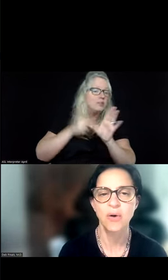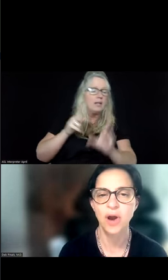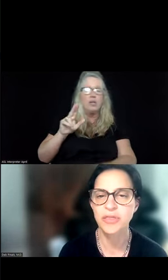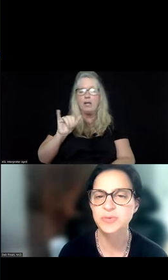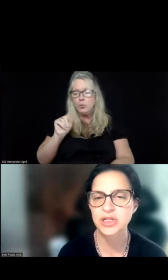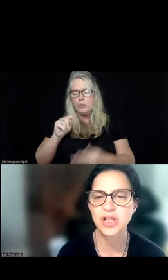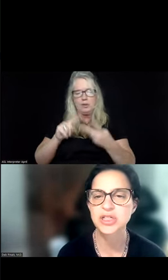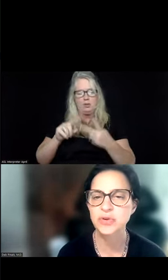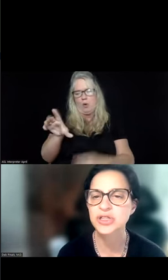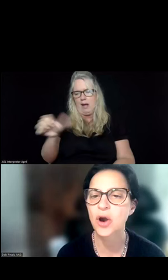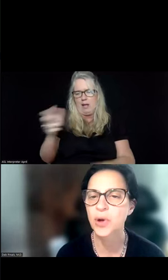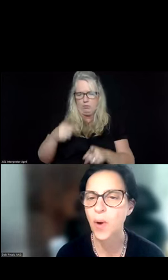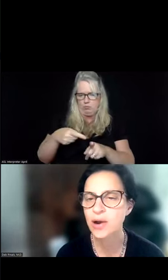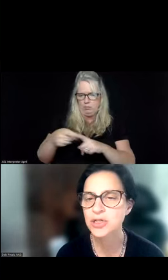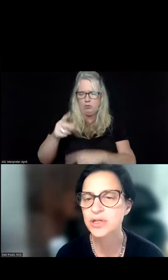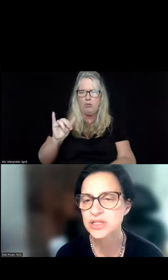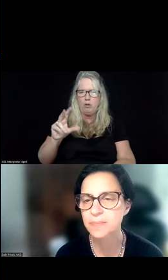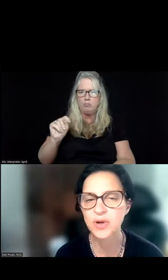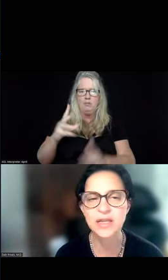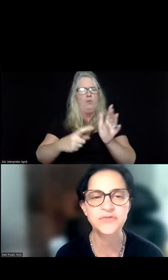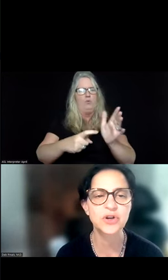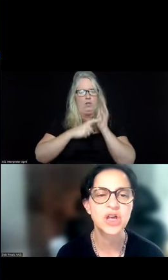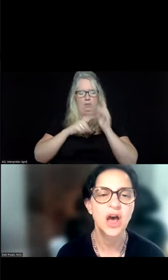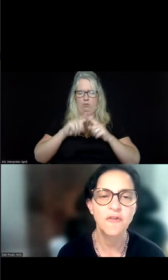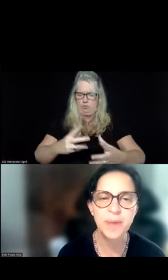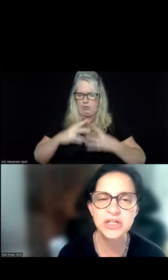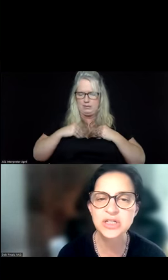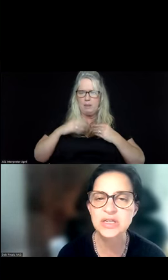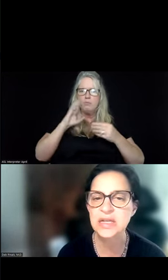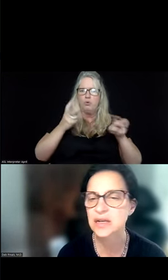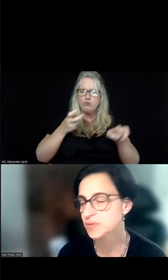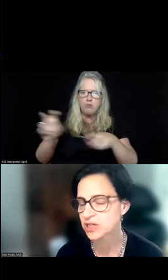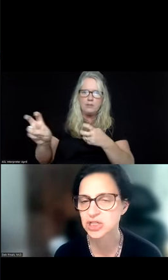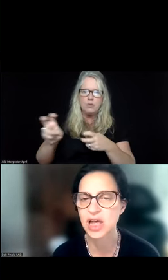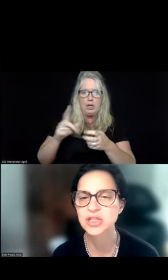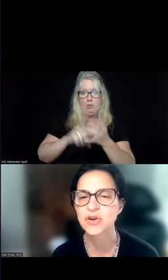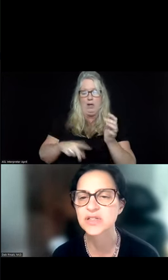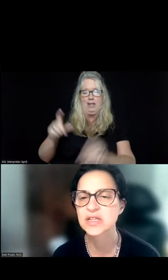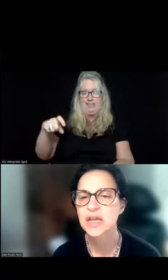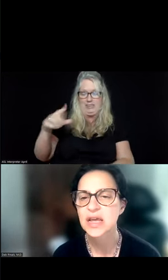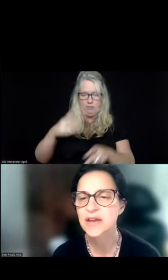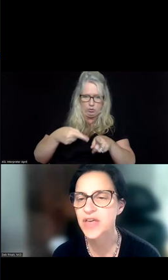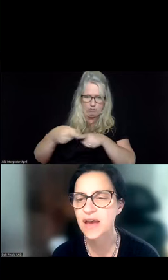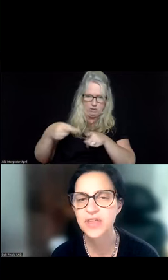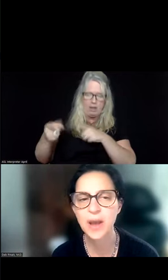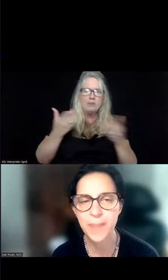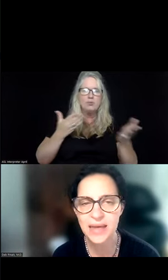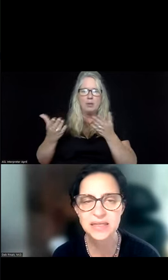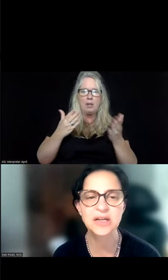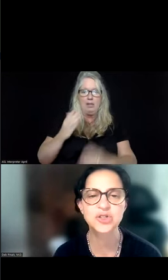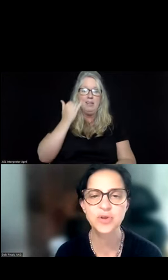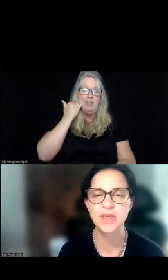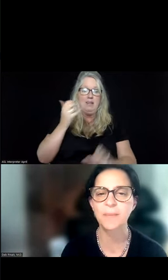or other specialized units, are required to accept transfers of patients in need of specialized services if they have the